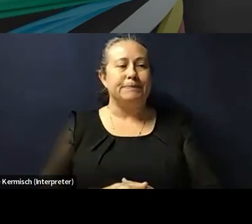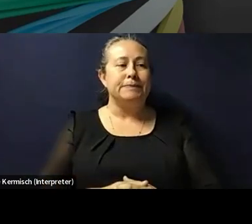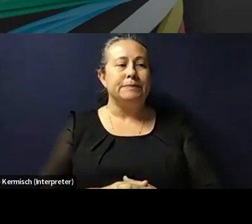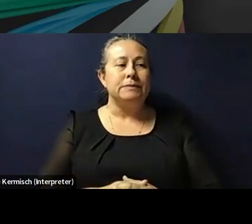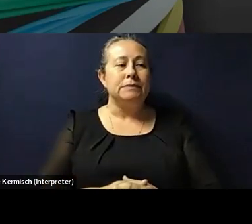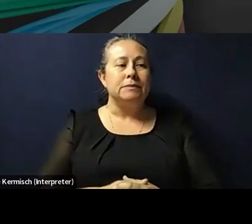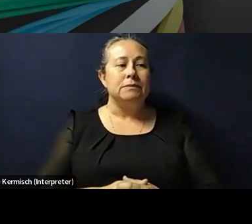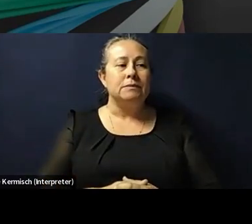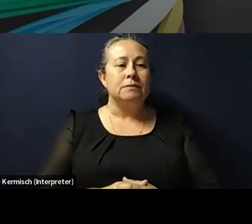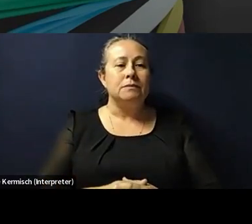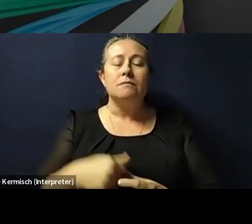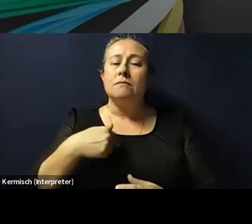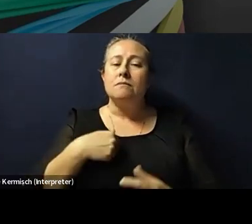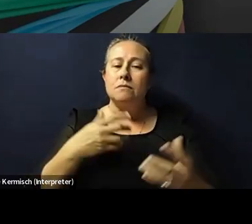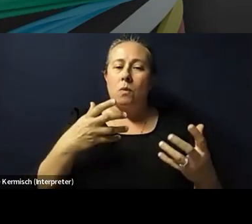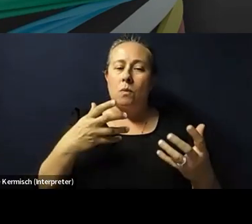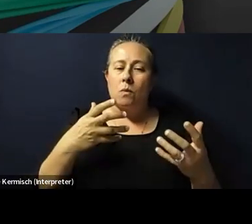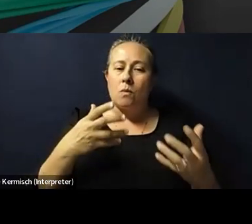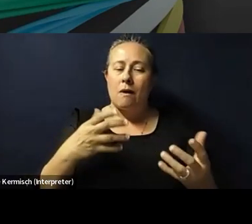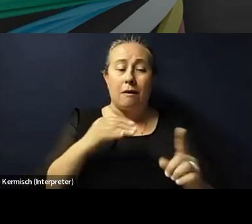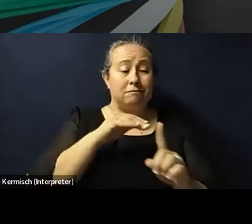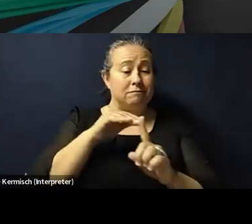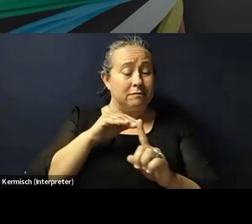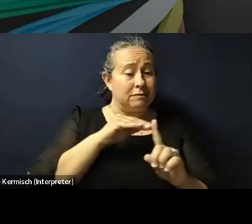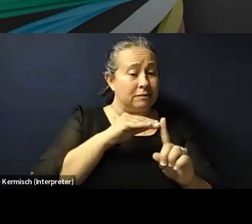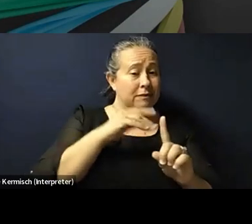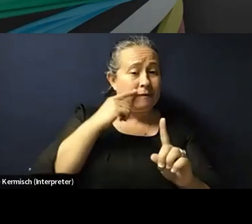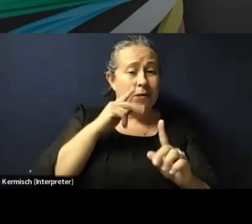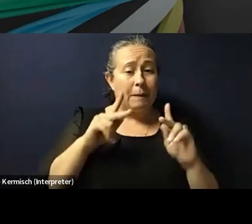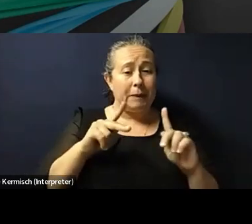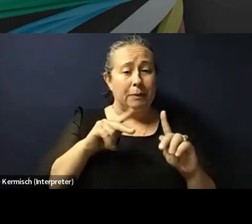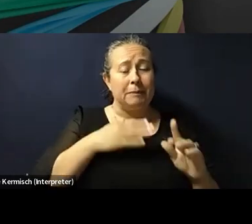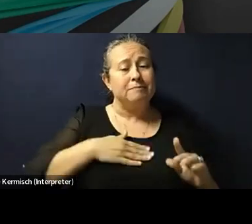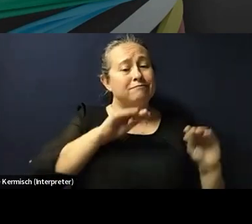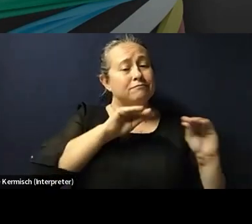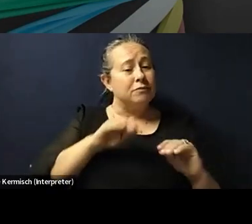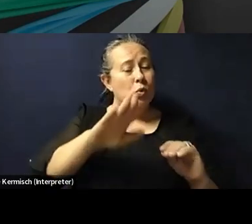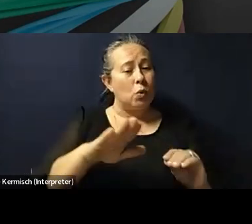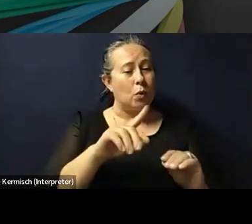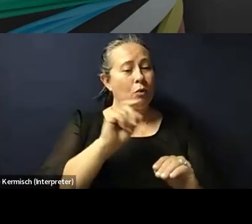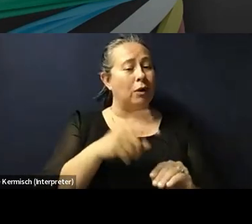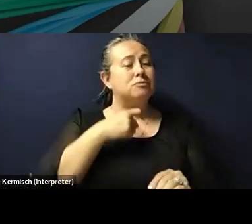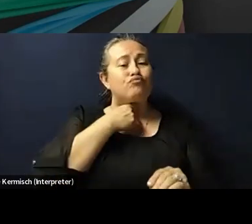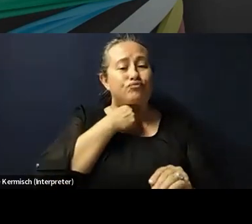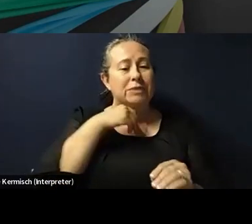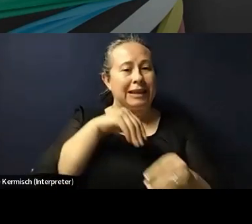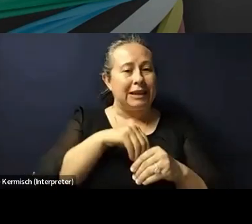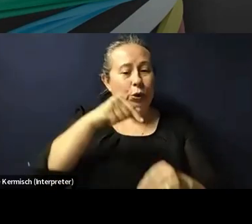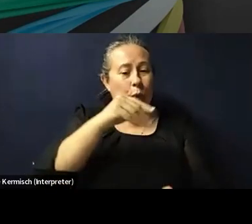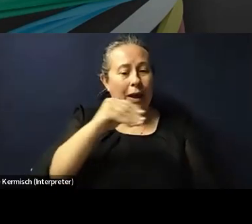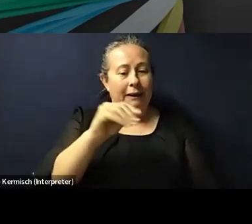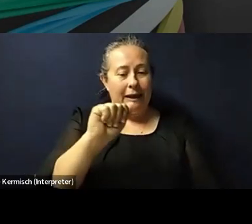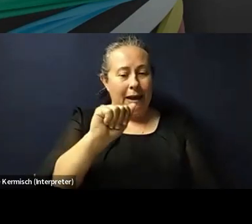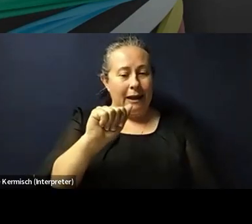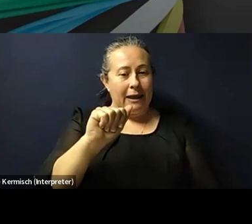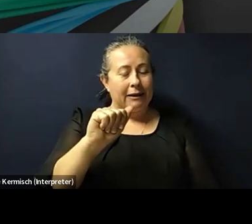Dr. I do want to just have a reminder for people to put their questions in the question and answer or